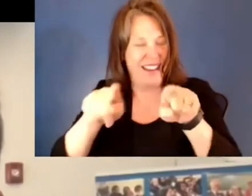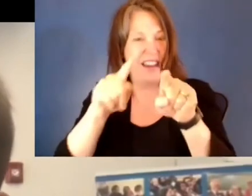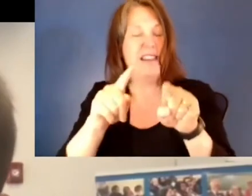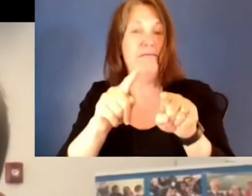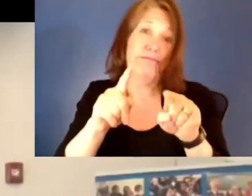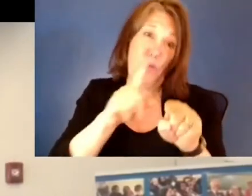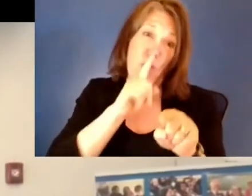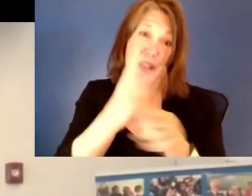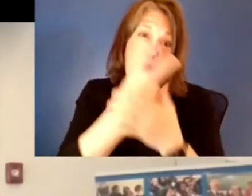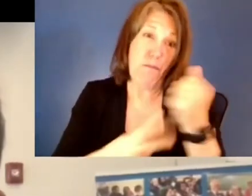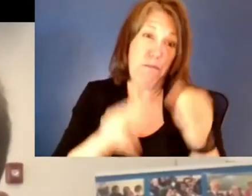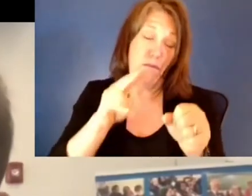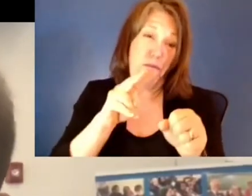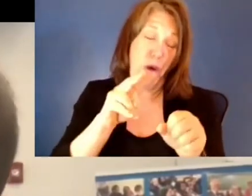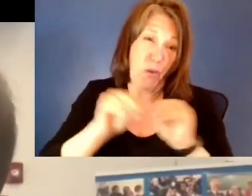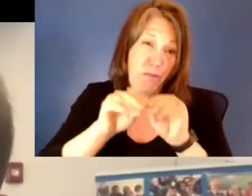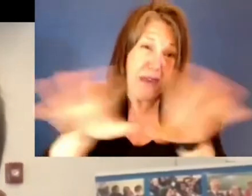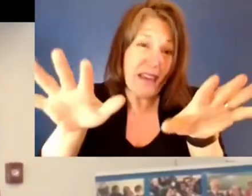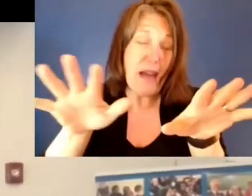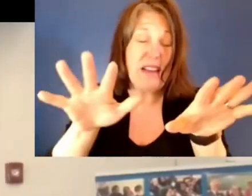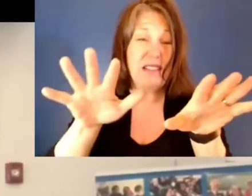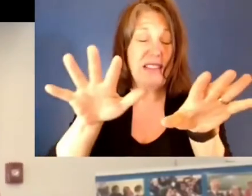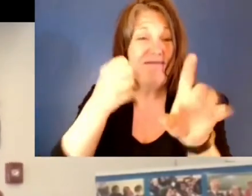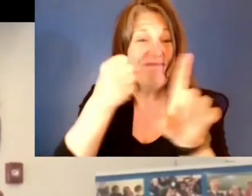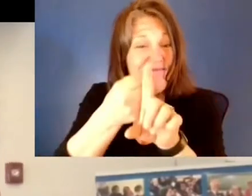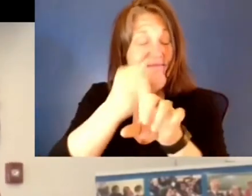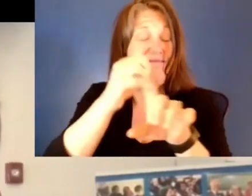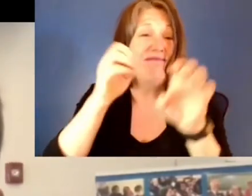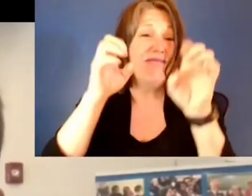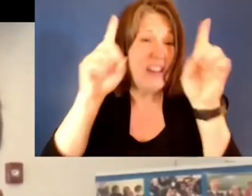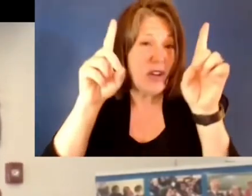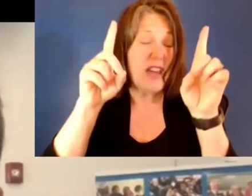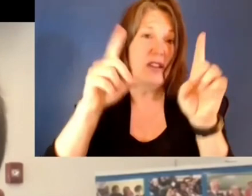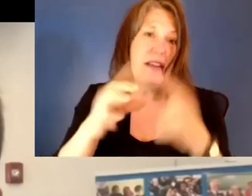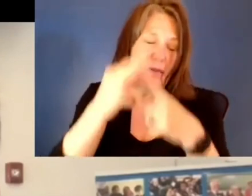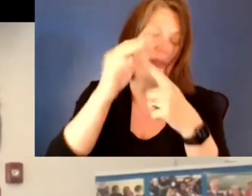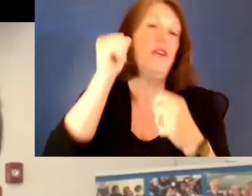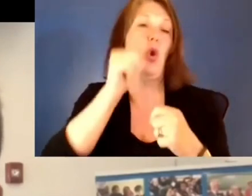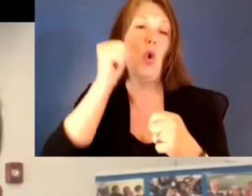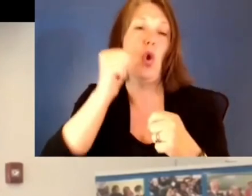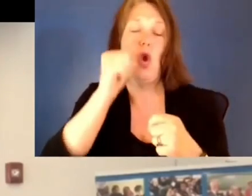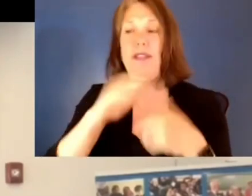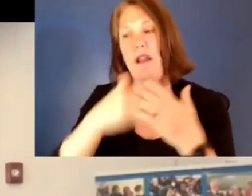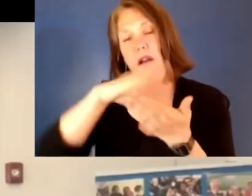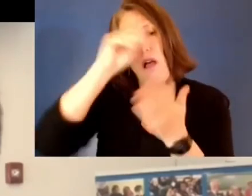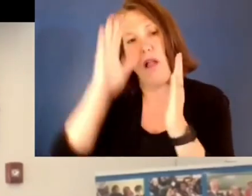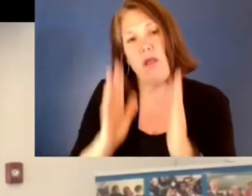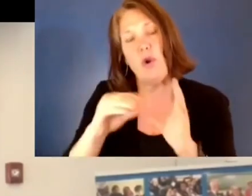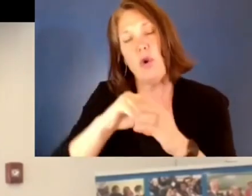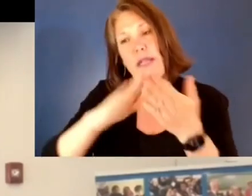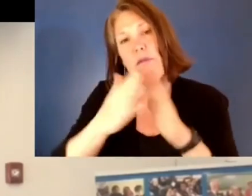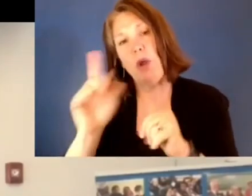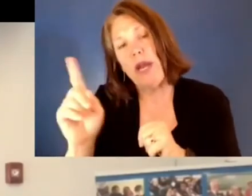education, especially on girls, and especially on all learners in communities who have less